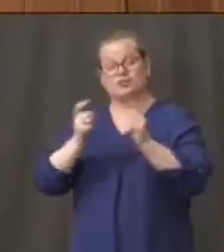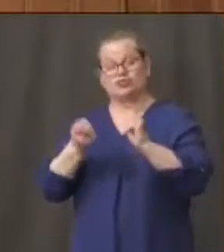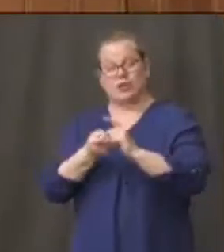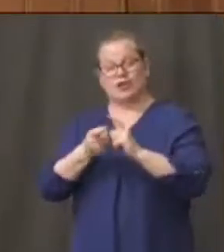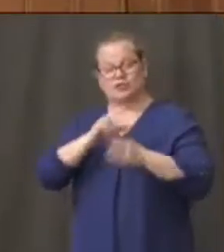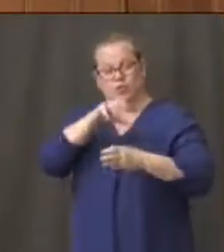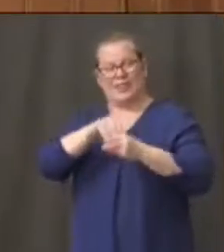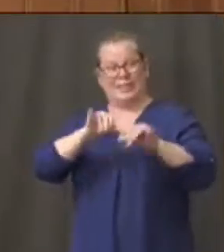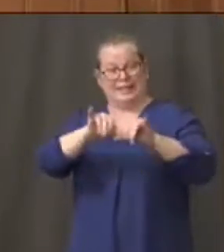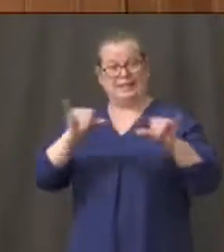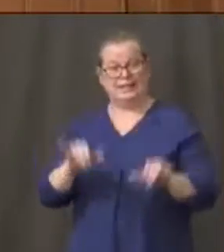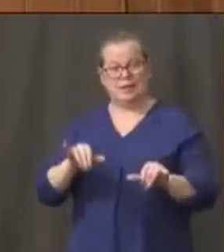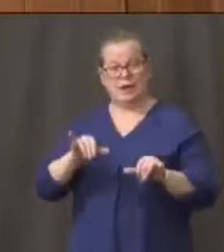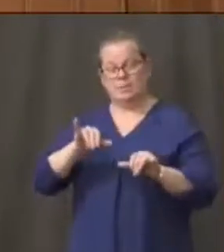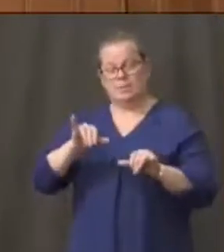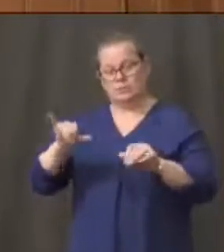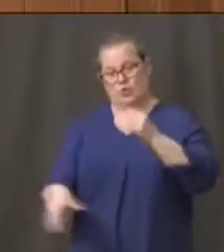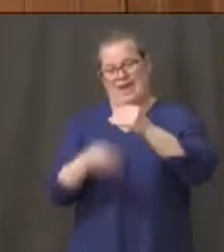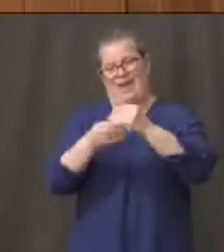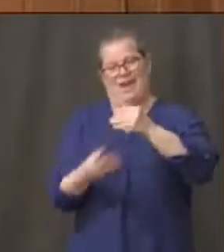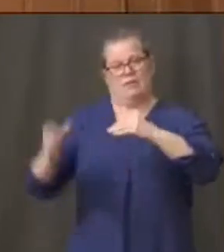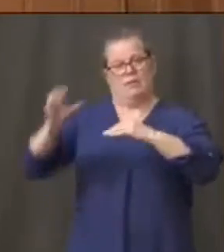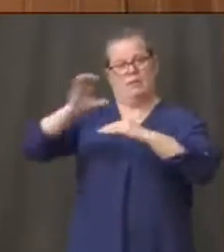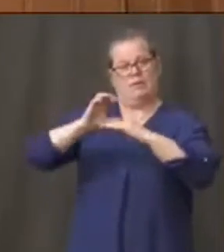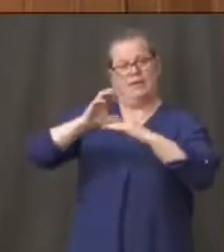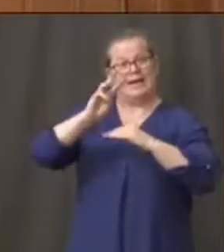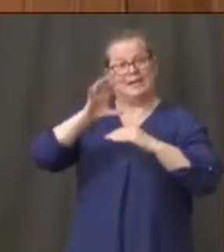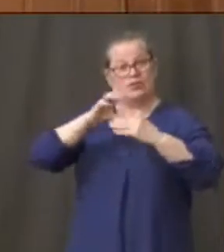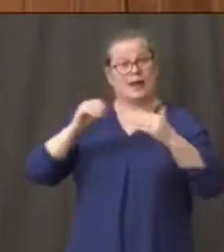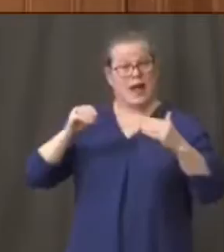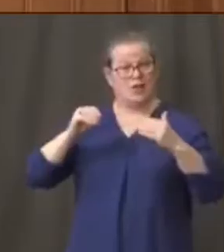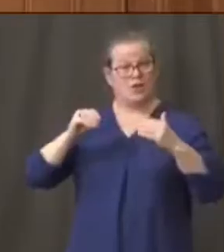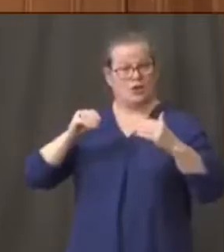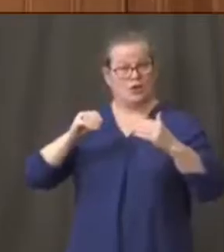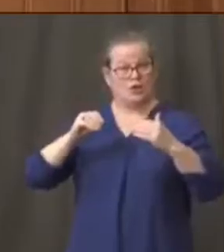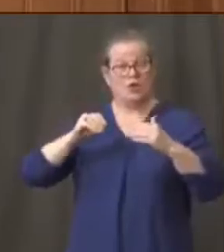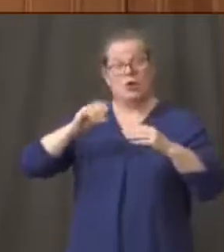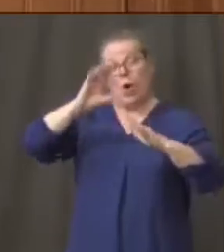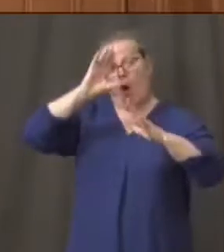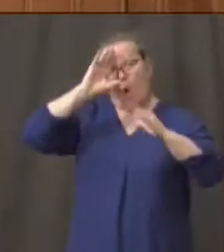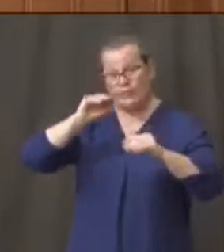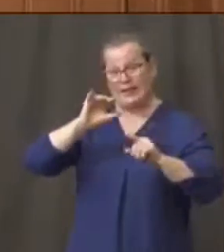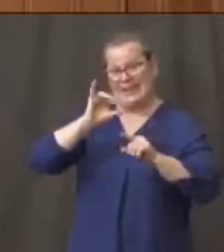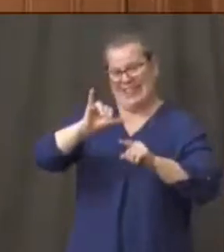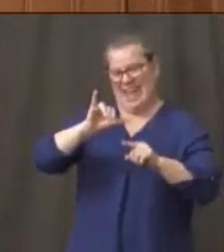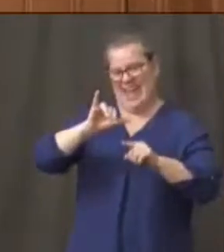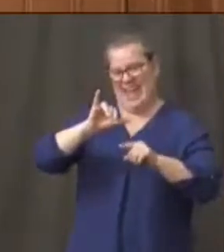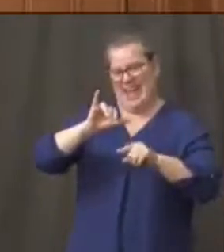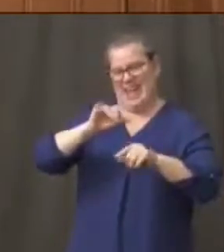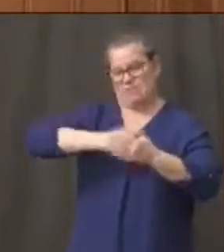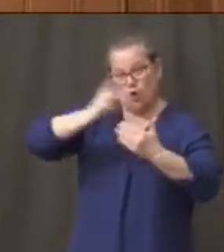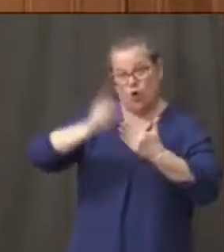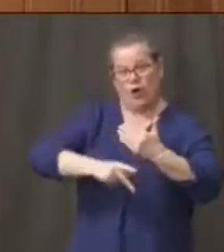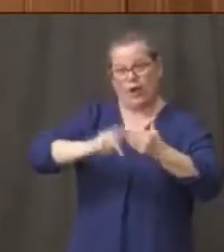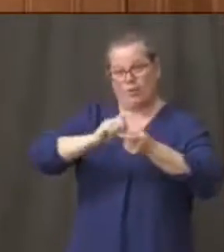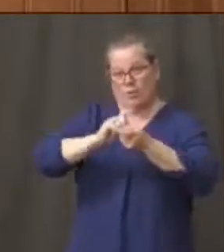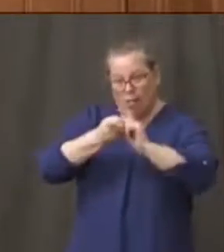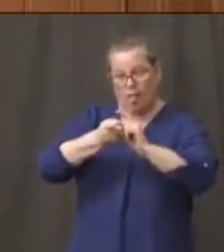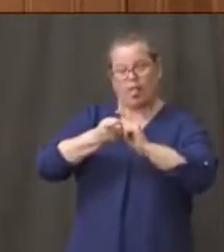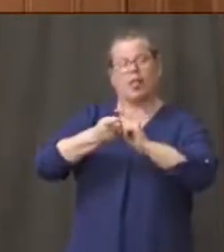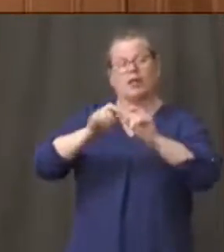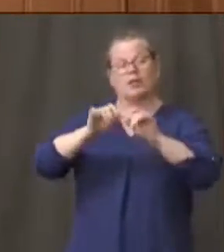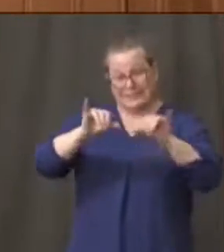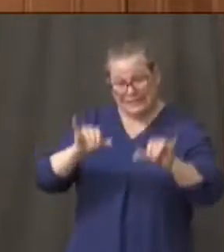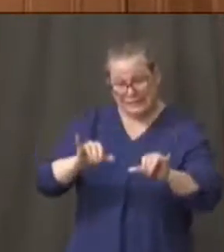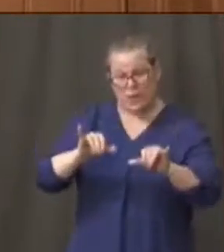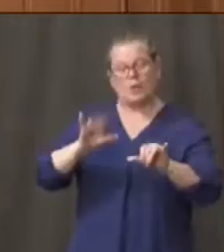we're hopefully getting very close to being able to test and execute on that system change and then those funds will